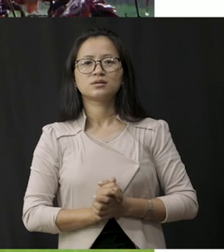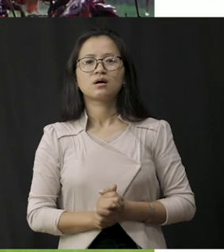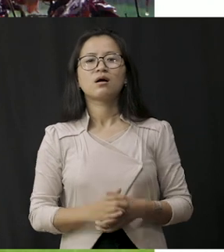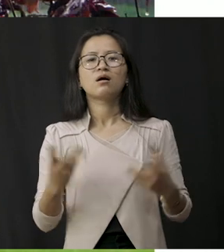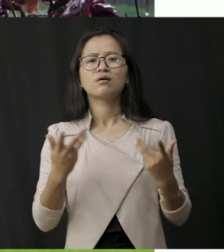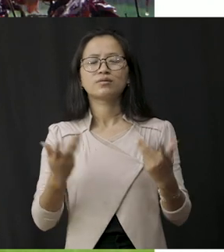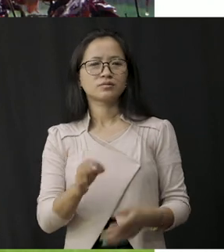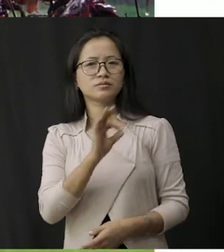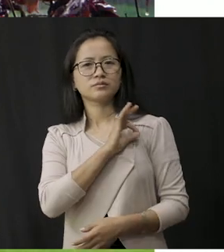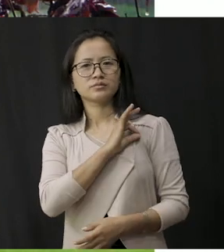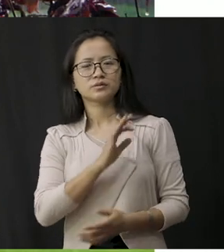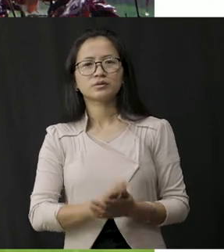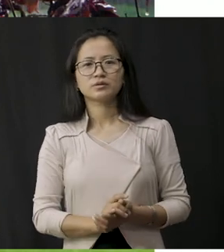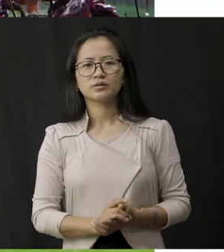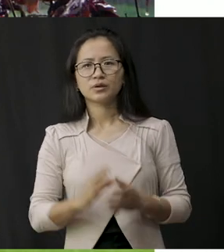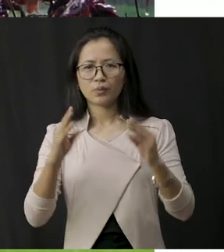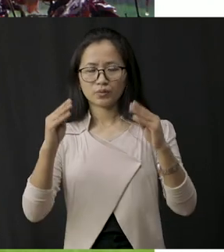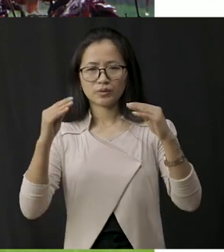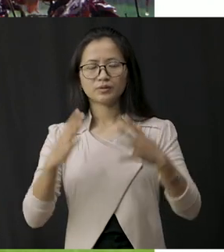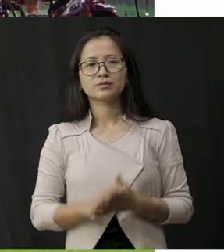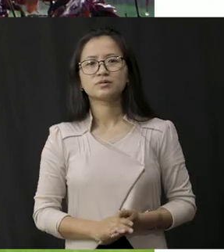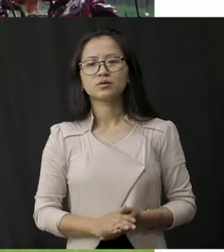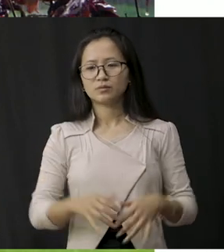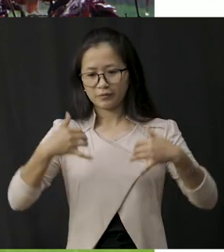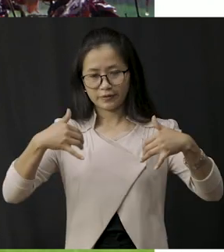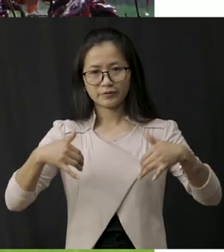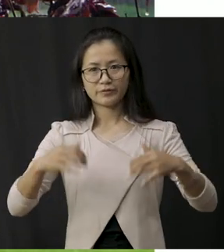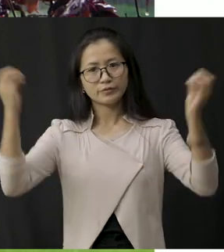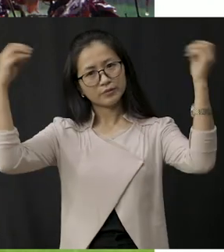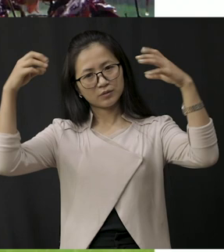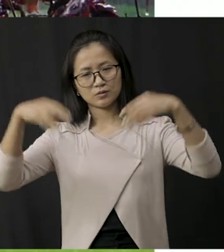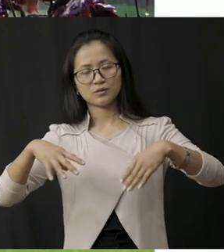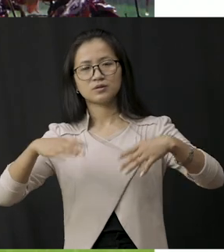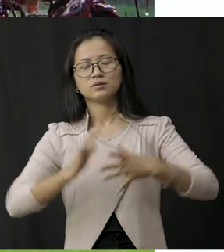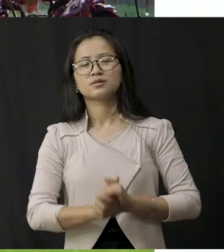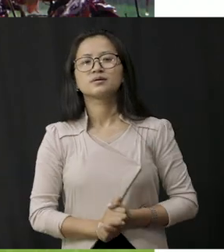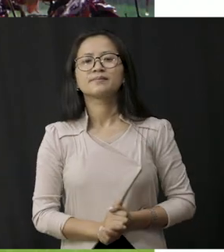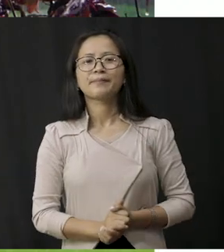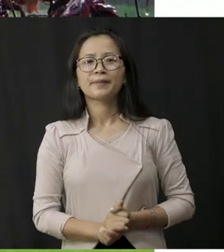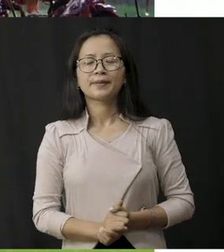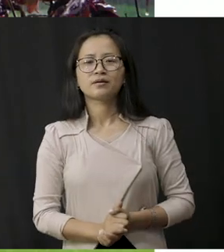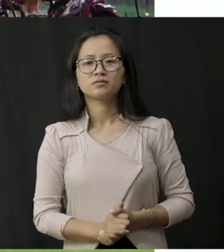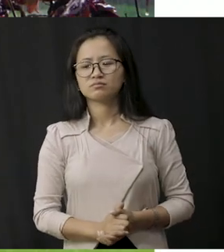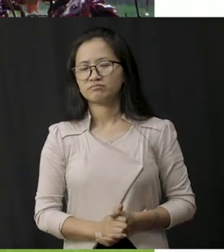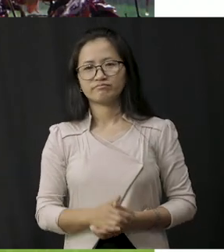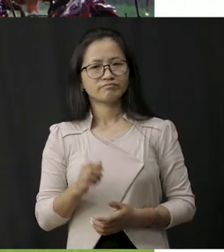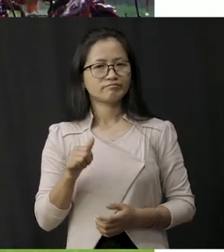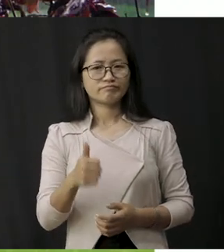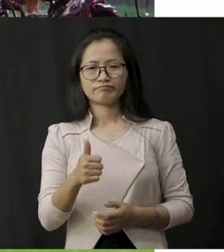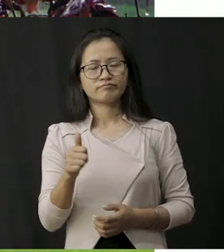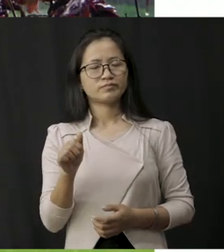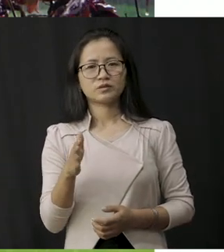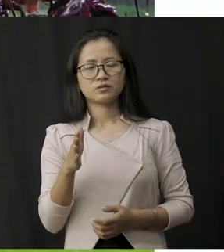how many of you like to get wet in the rain or play in the rain so students it is not good to play in the rain